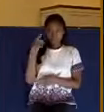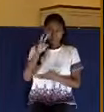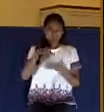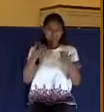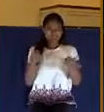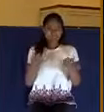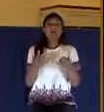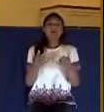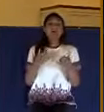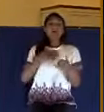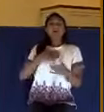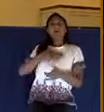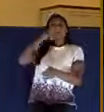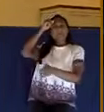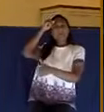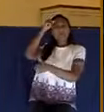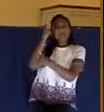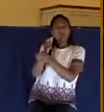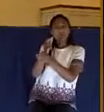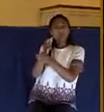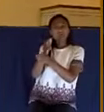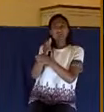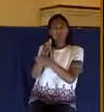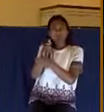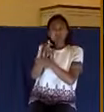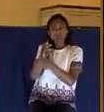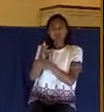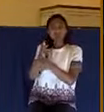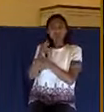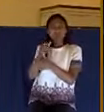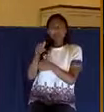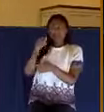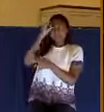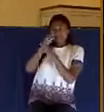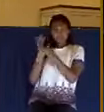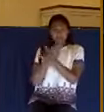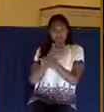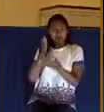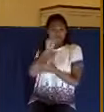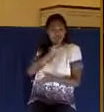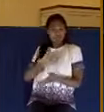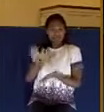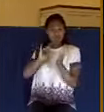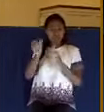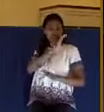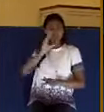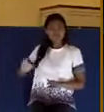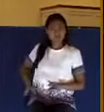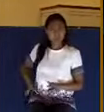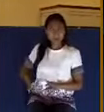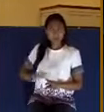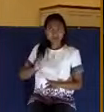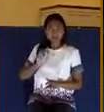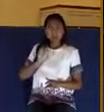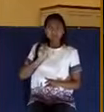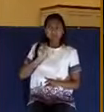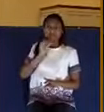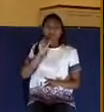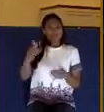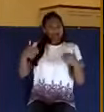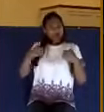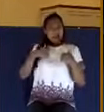My brethren, have not the faith of our Lord Jesus Christ, the Lord of glory, with respect of persons.